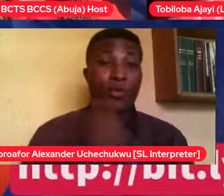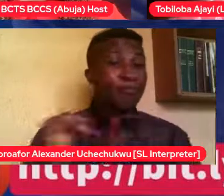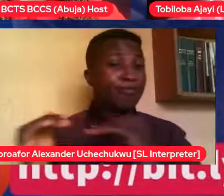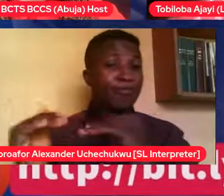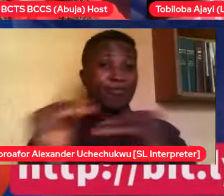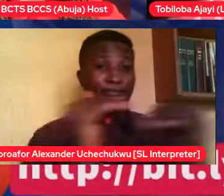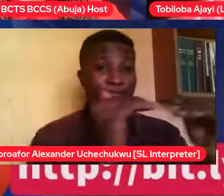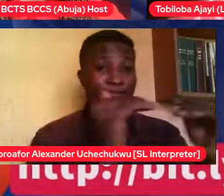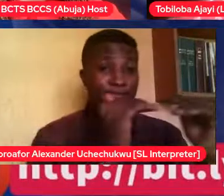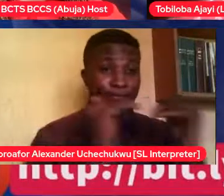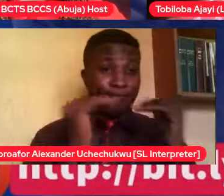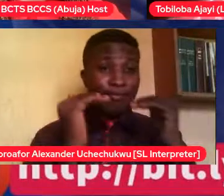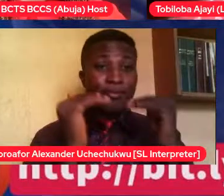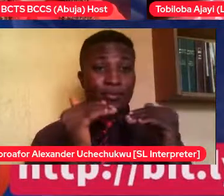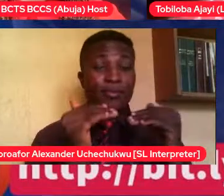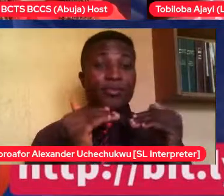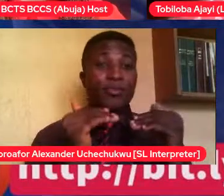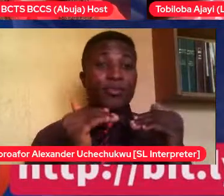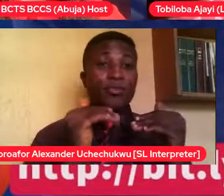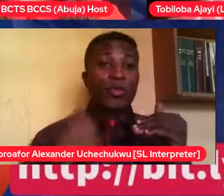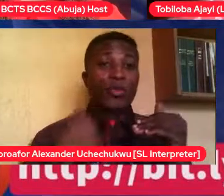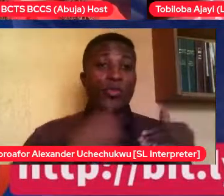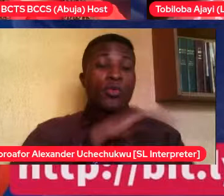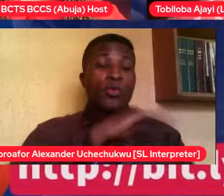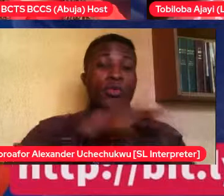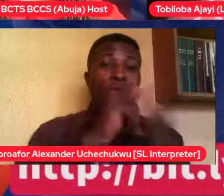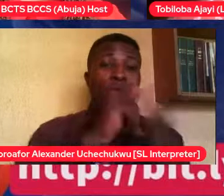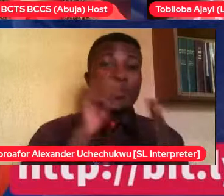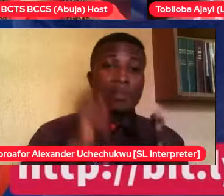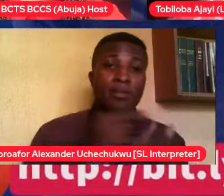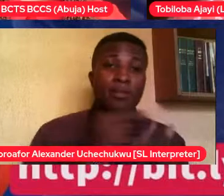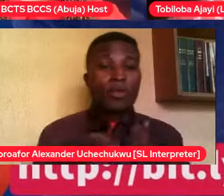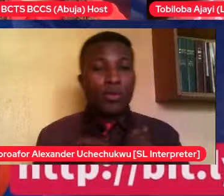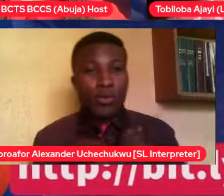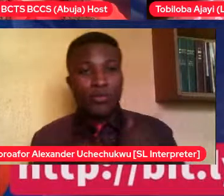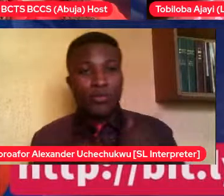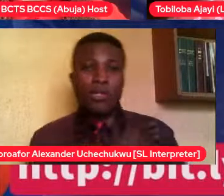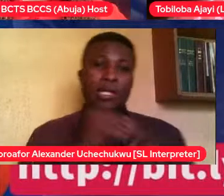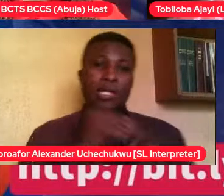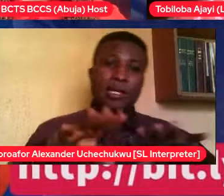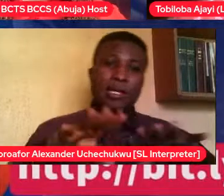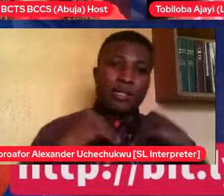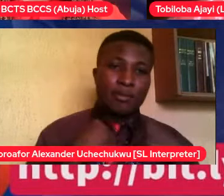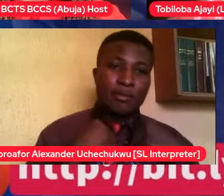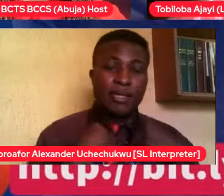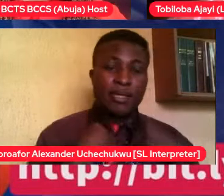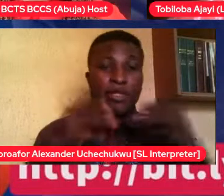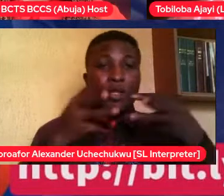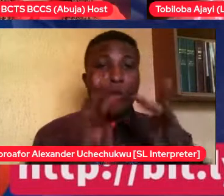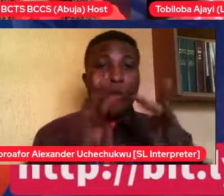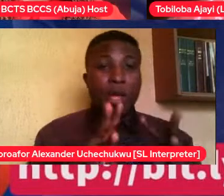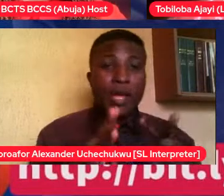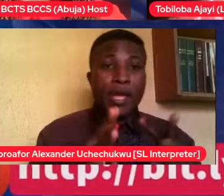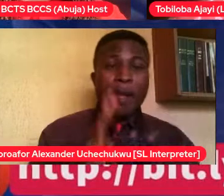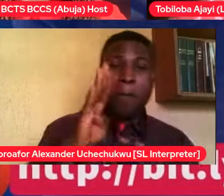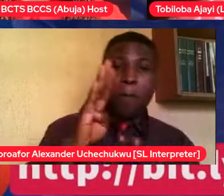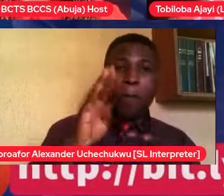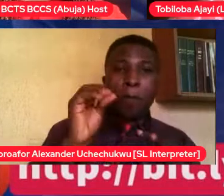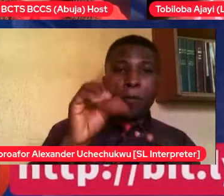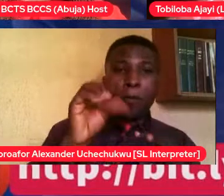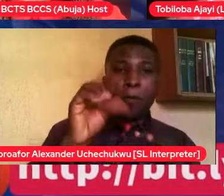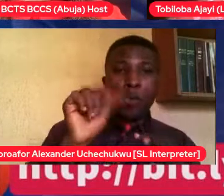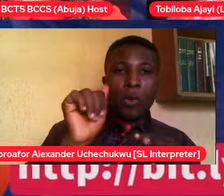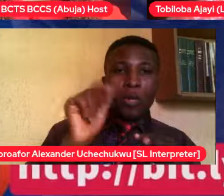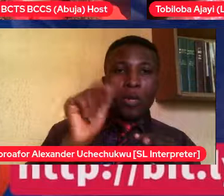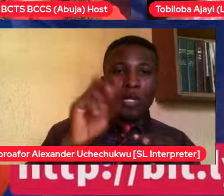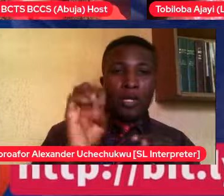So the way Mrs. Bollanley has been guiding her son and teaching him these things is not... A lot of